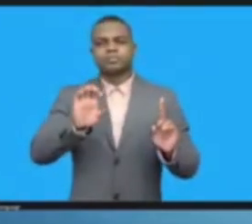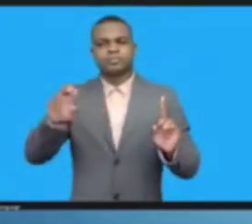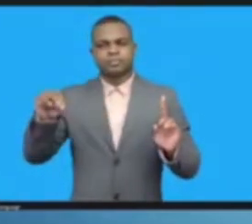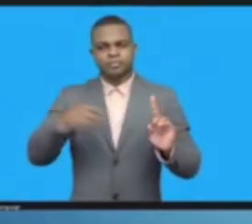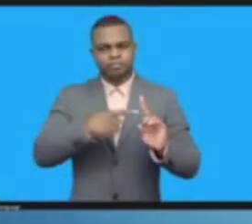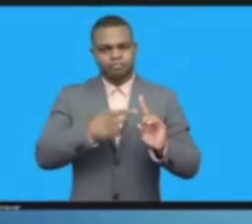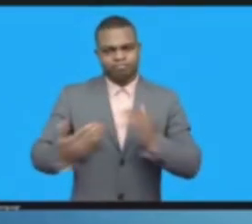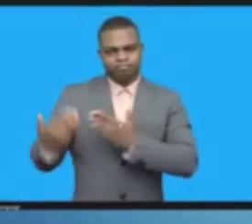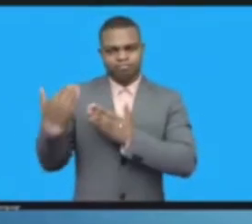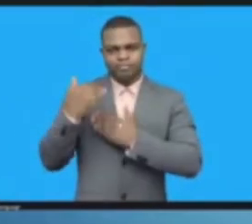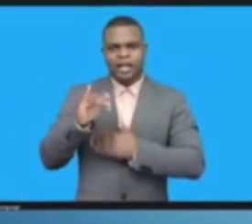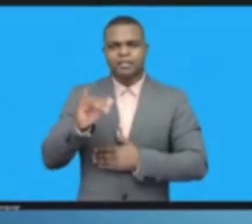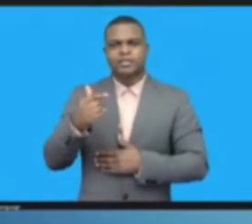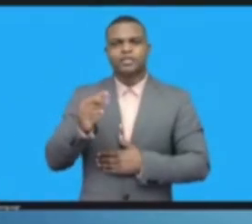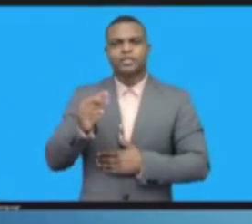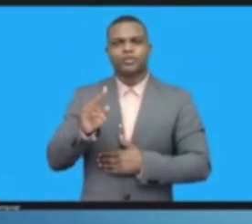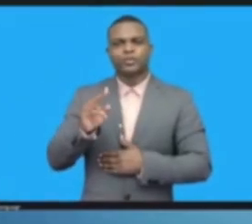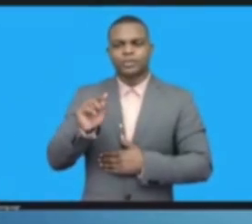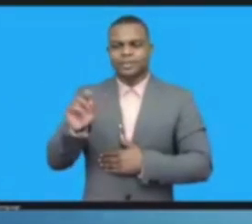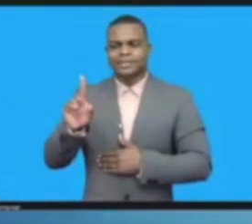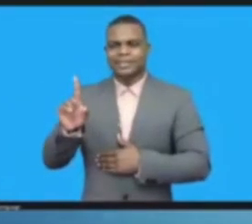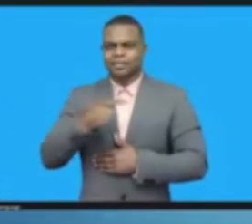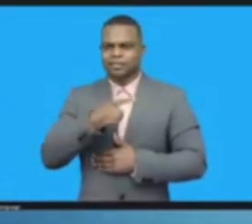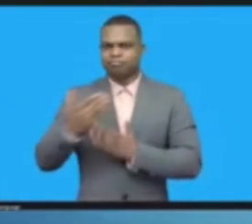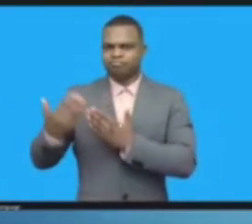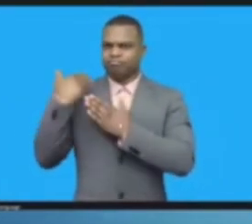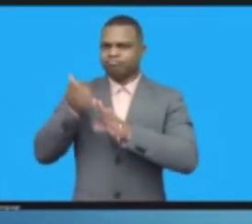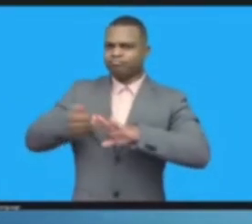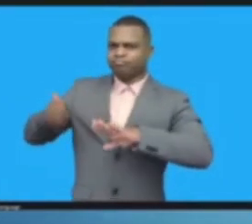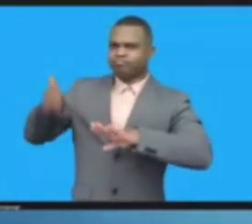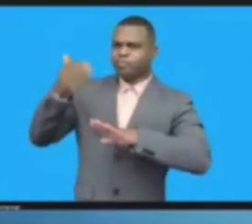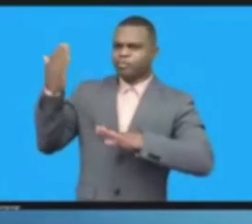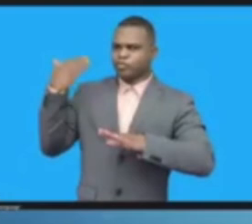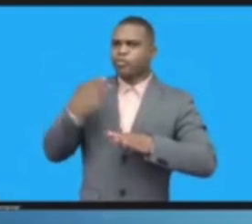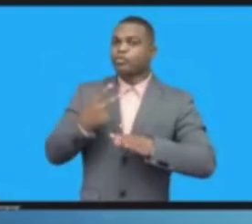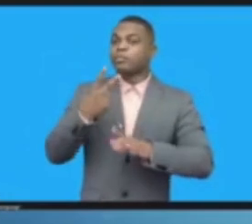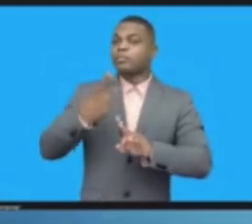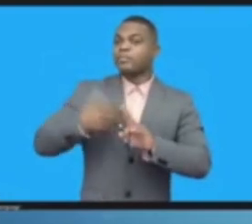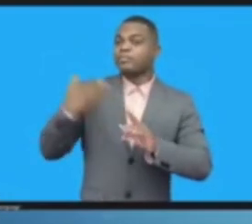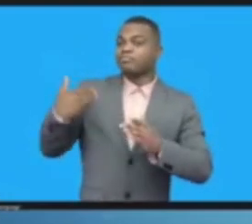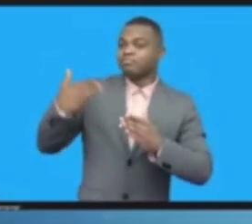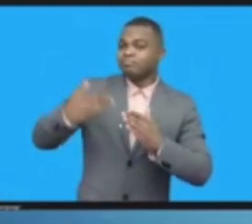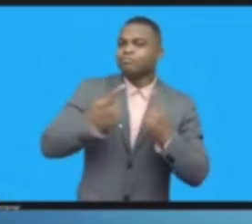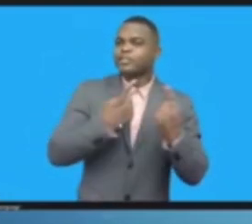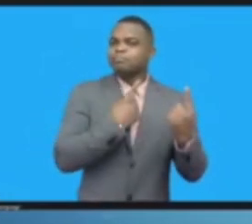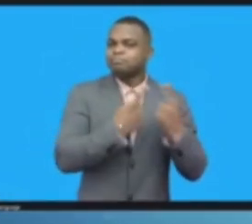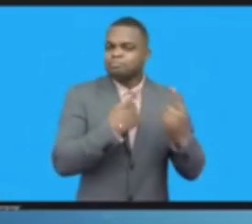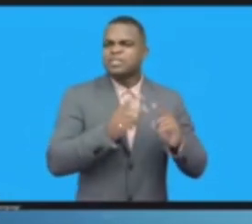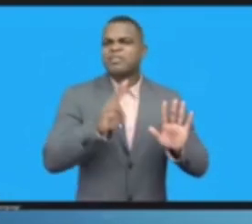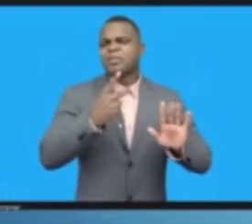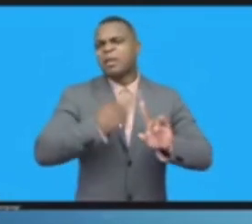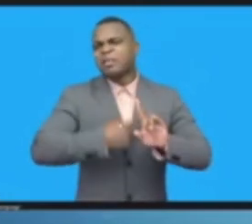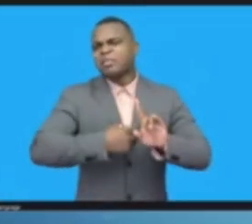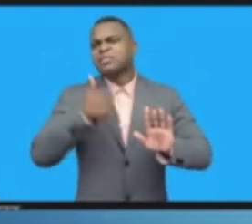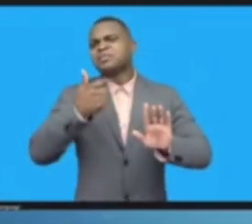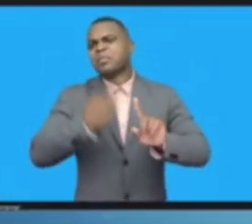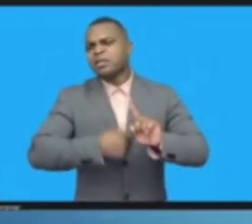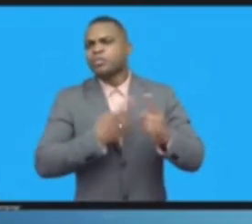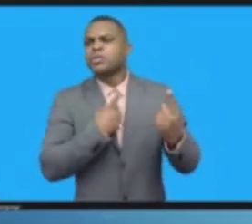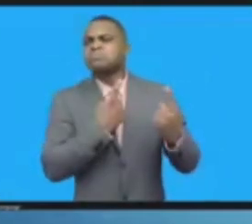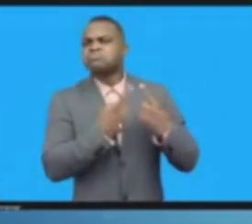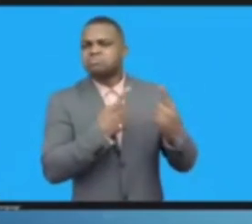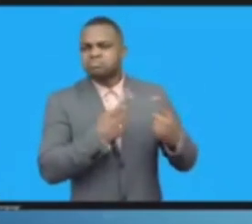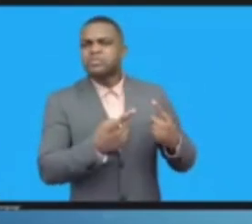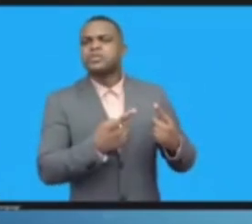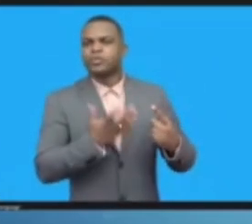know what it is. But I tell you, we did that in Kenya. We officially launched it two weeks ago. What we saw by doing that